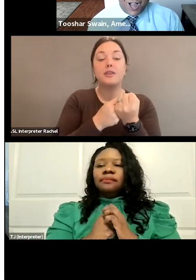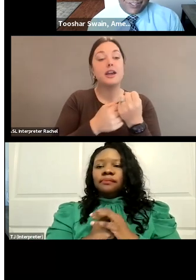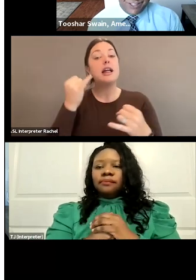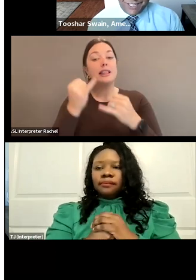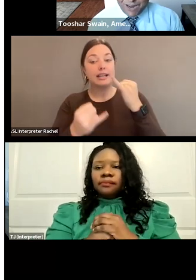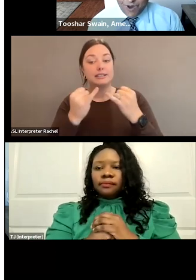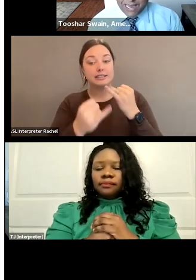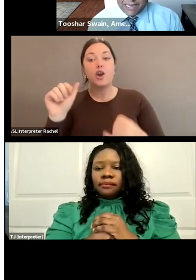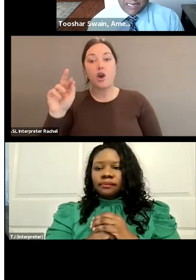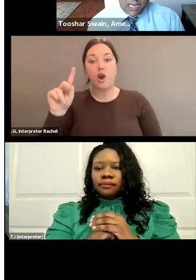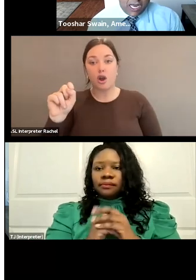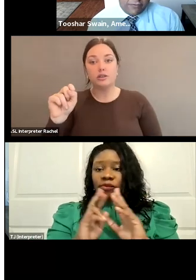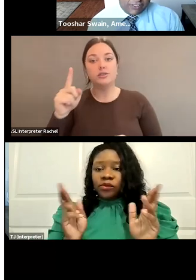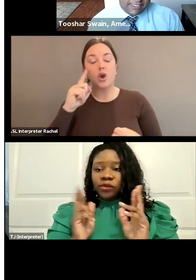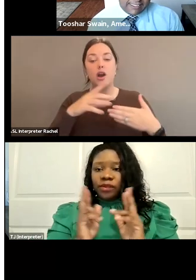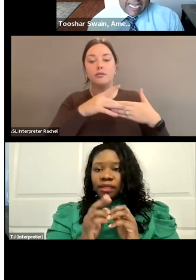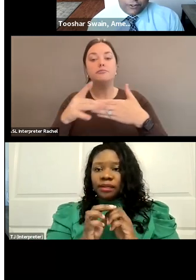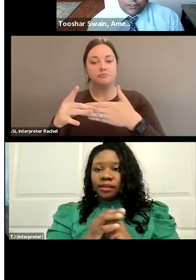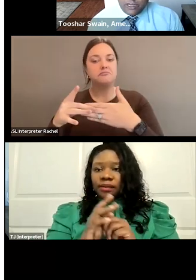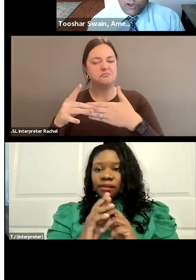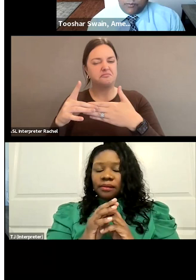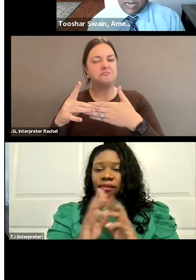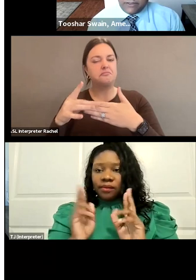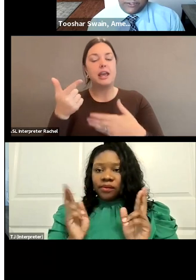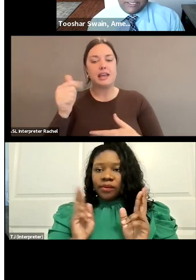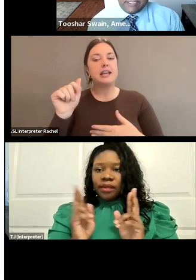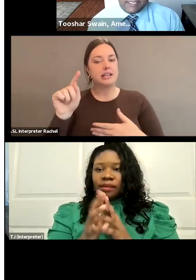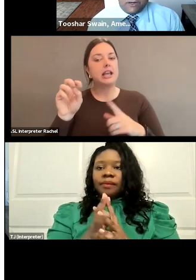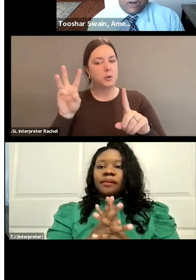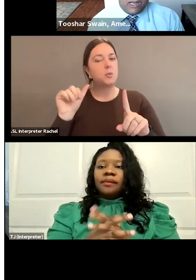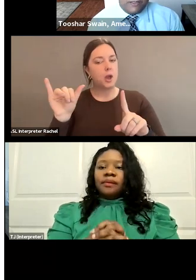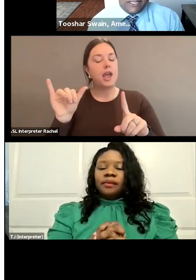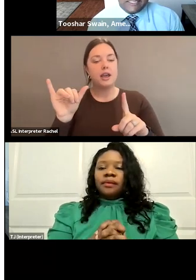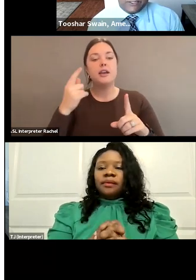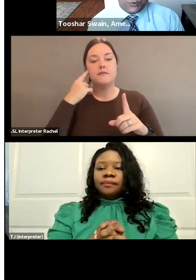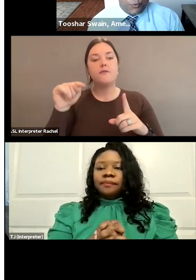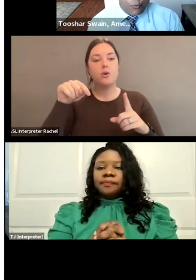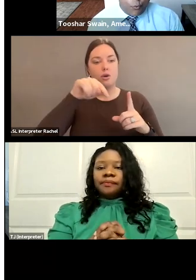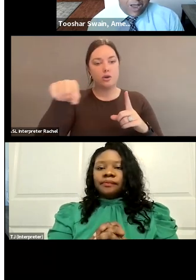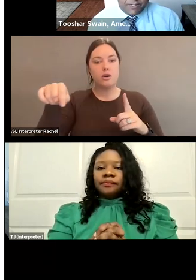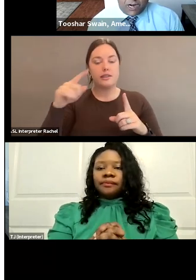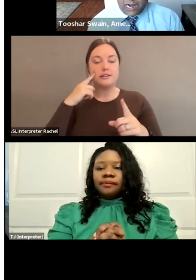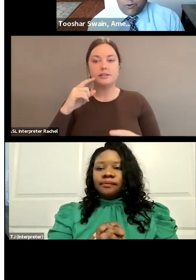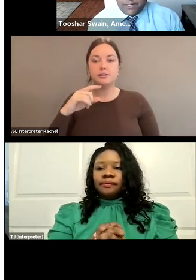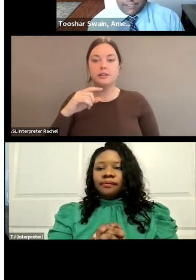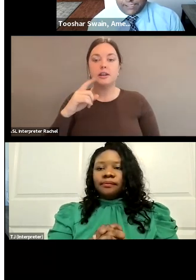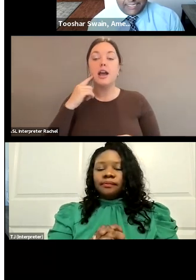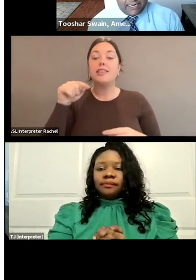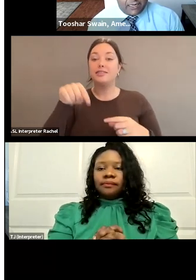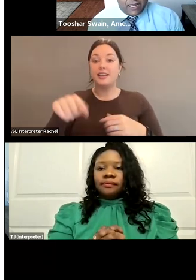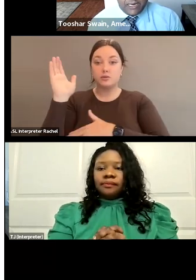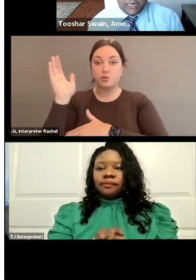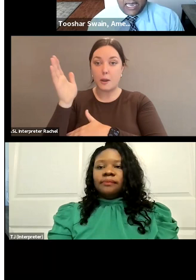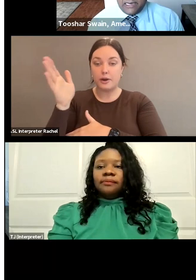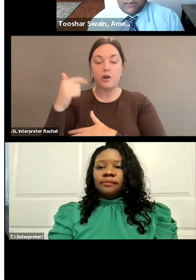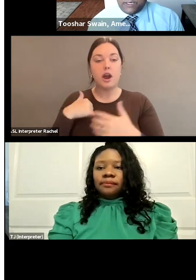often the gateway for societal breakthroughs, and so on this webinar, I wanted to just